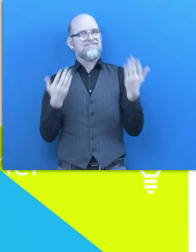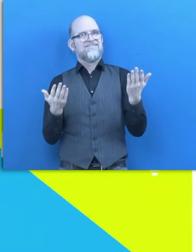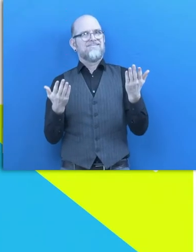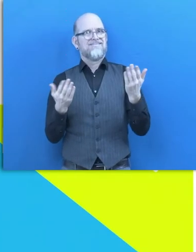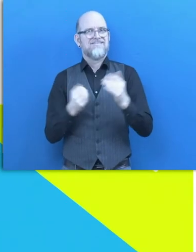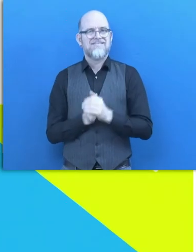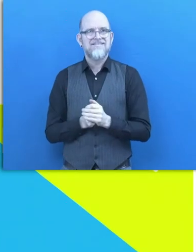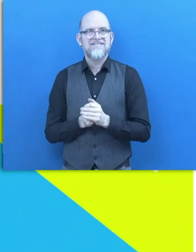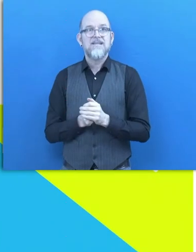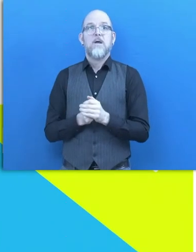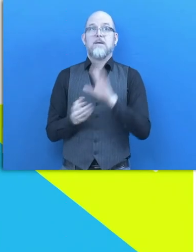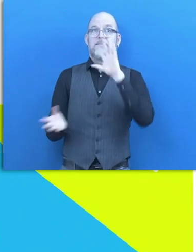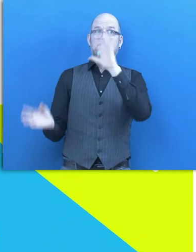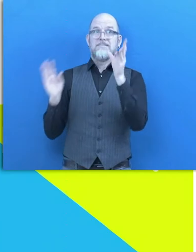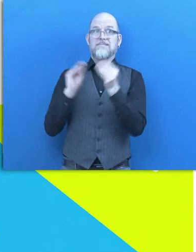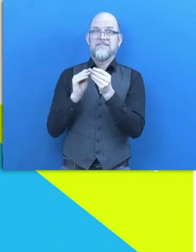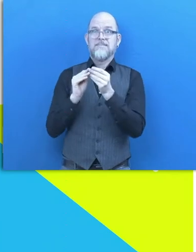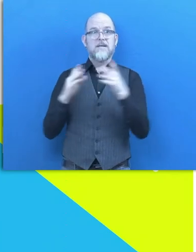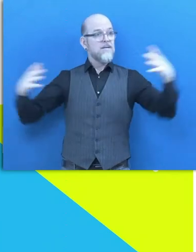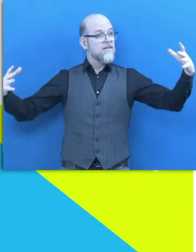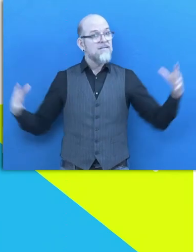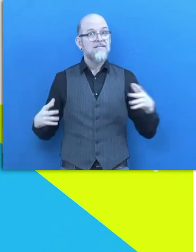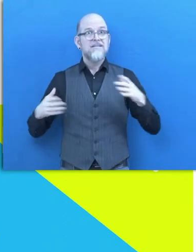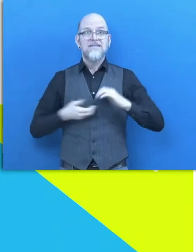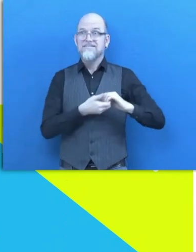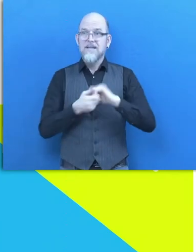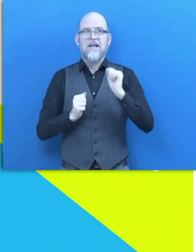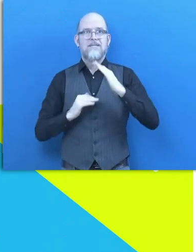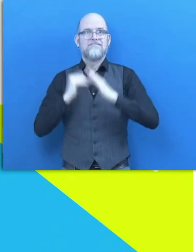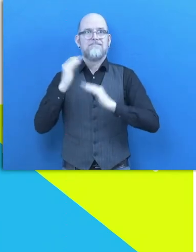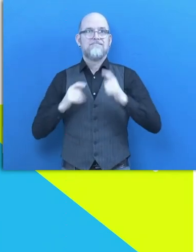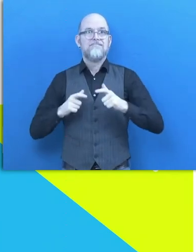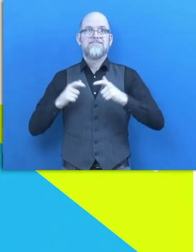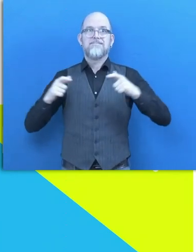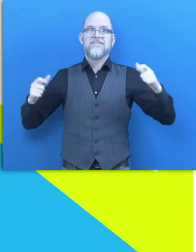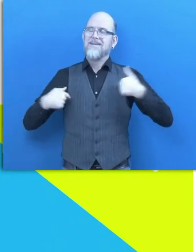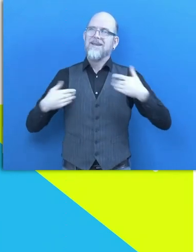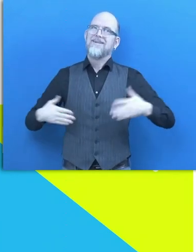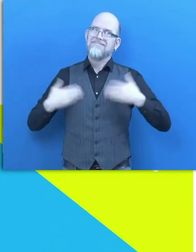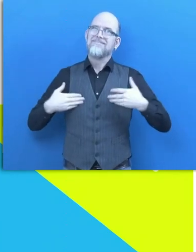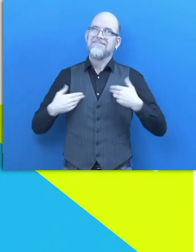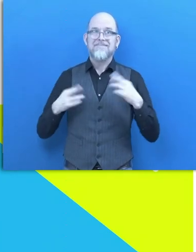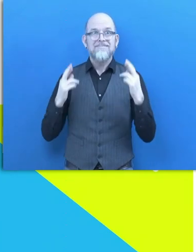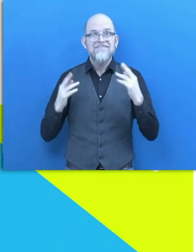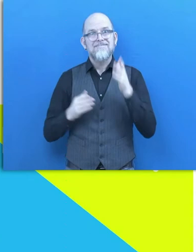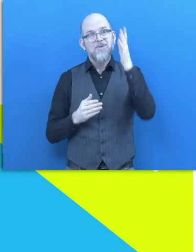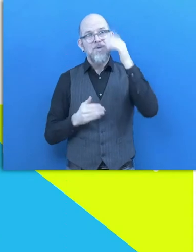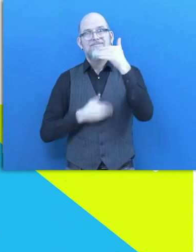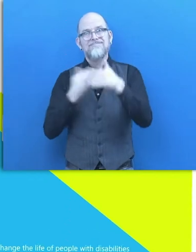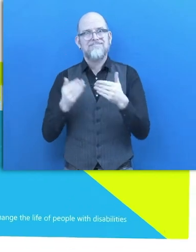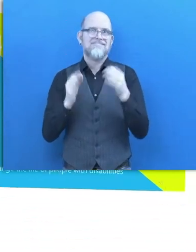Together we grow. We are very happy if we can join forces in the future. Thank you very much.